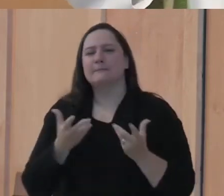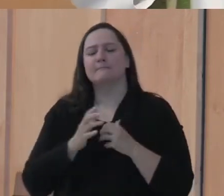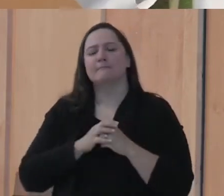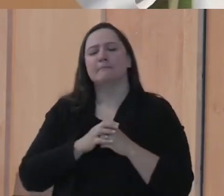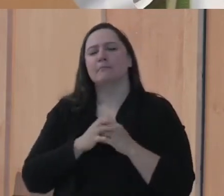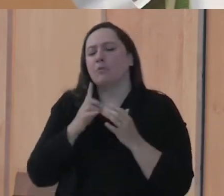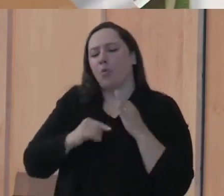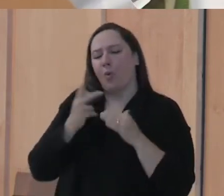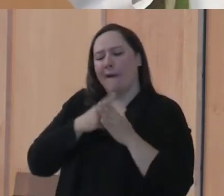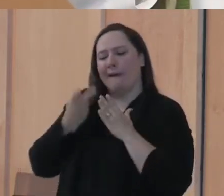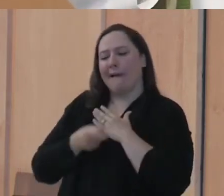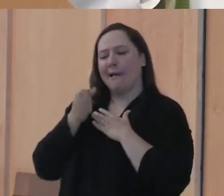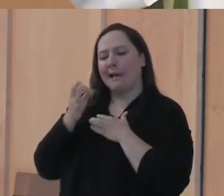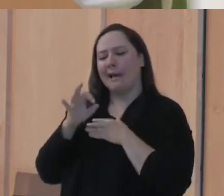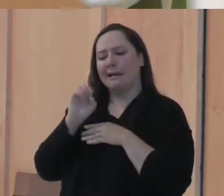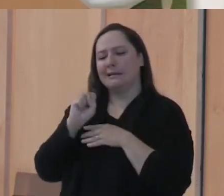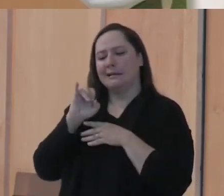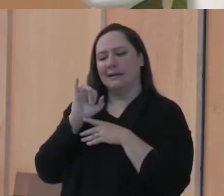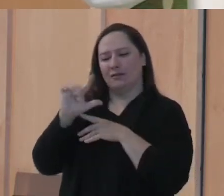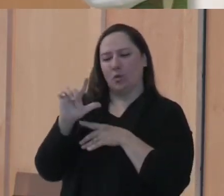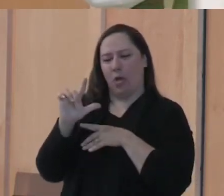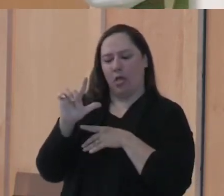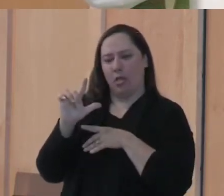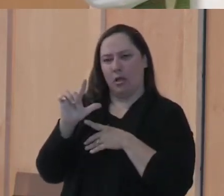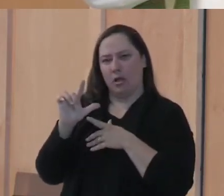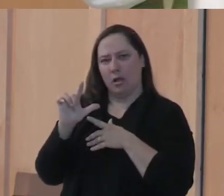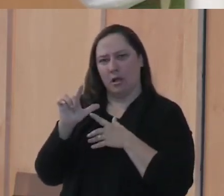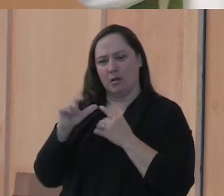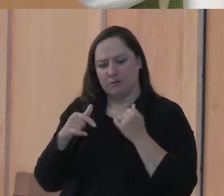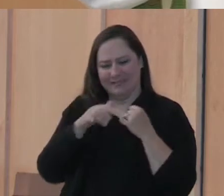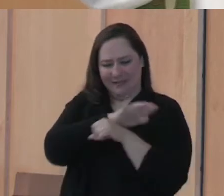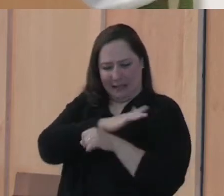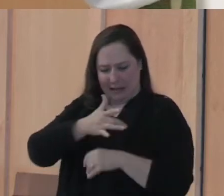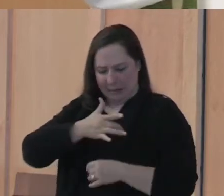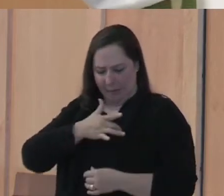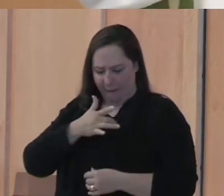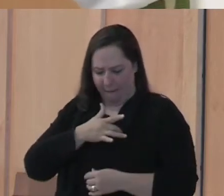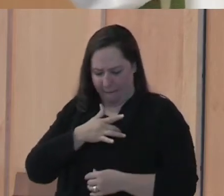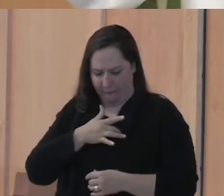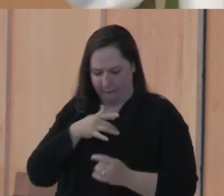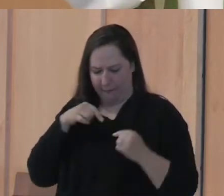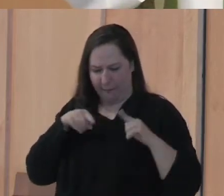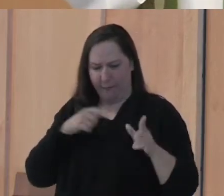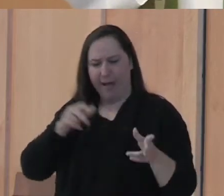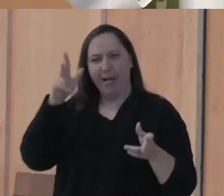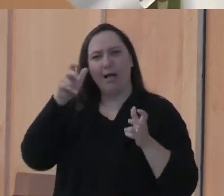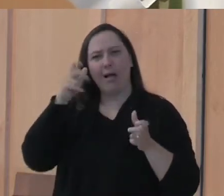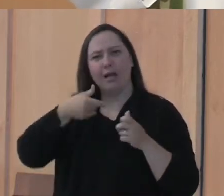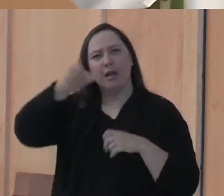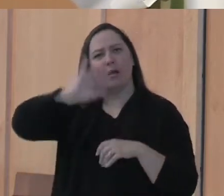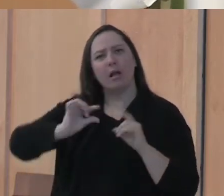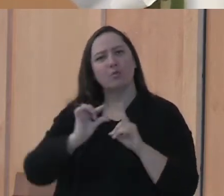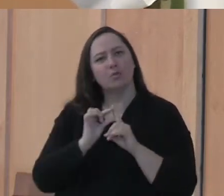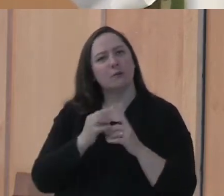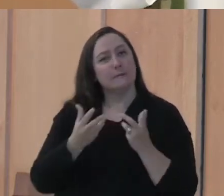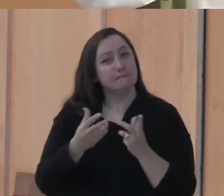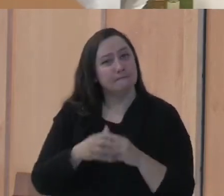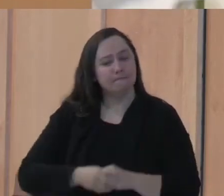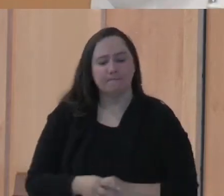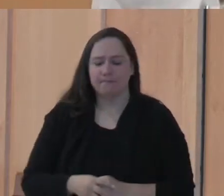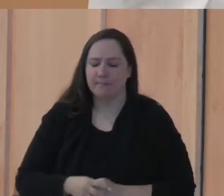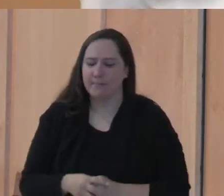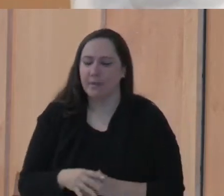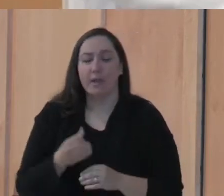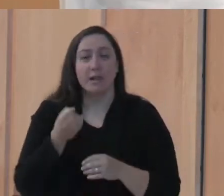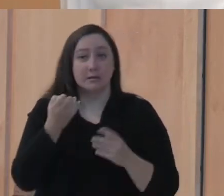What kind of soil is filling my heart as I hear the word of God? So,